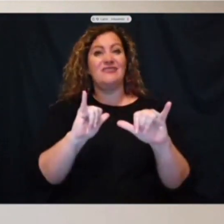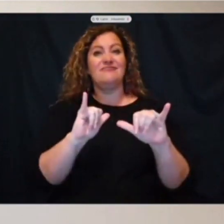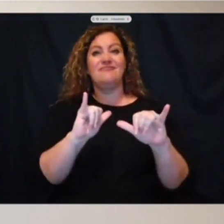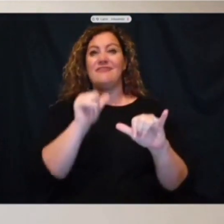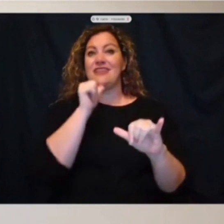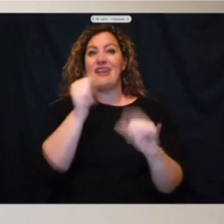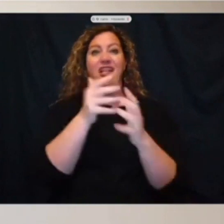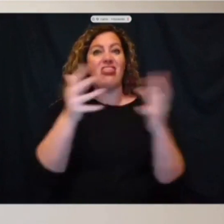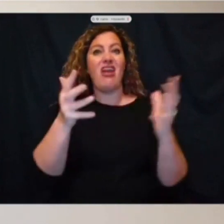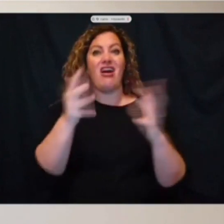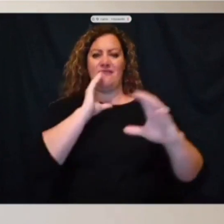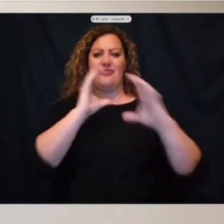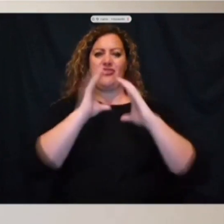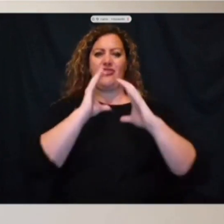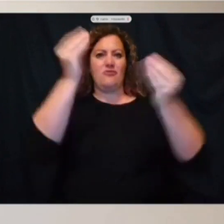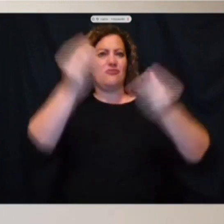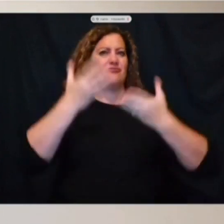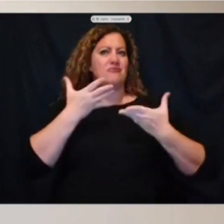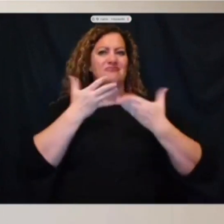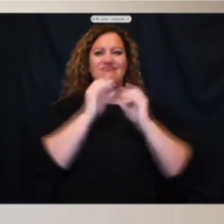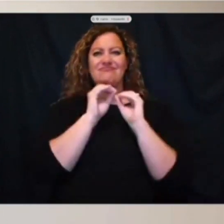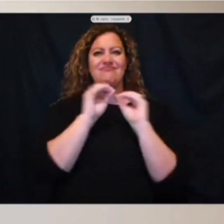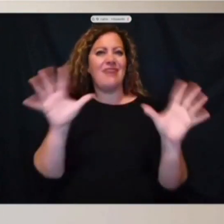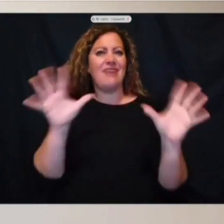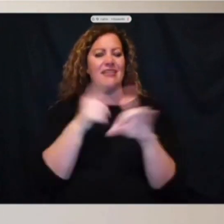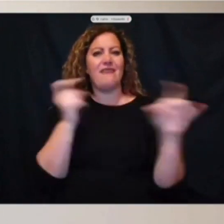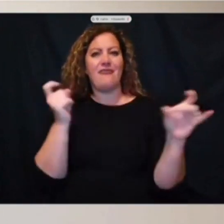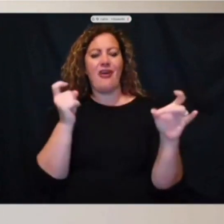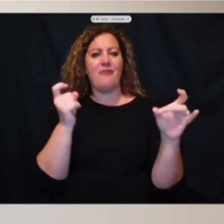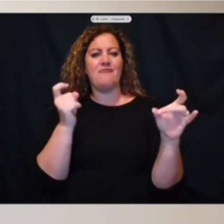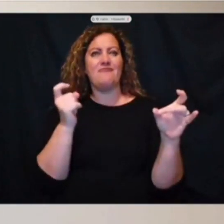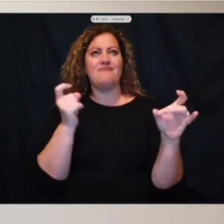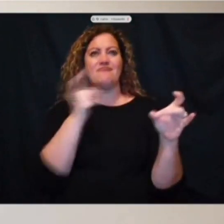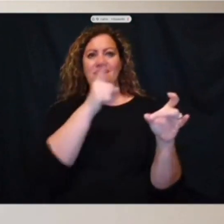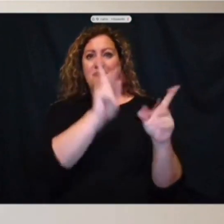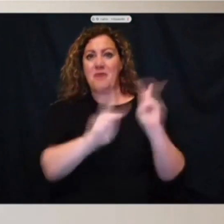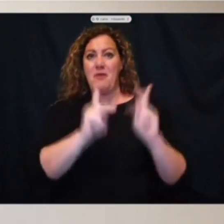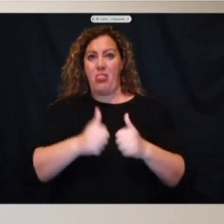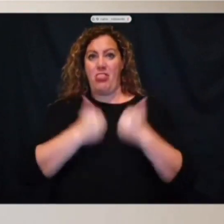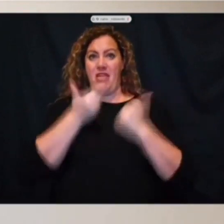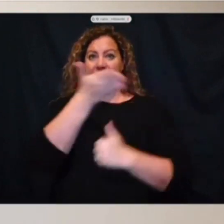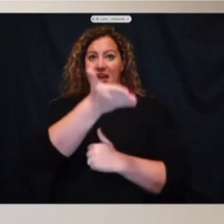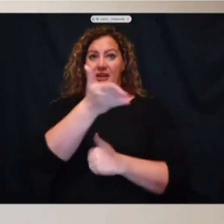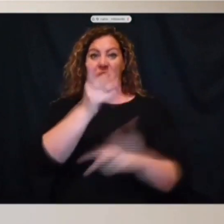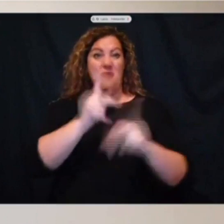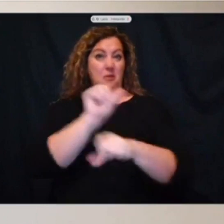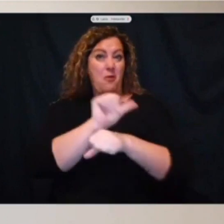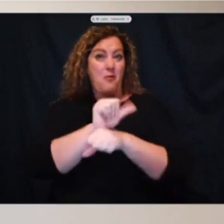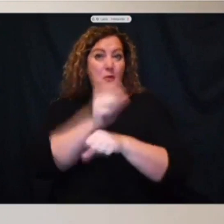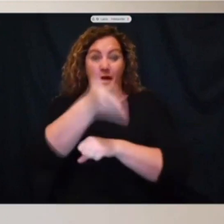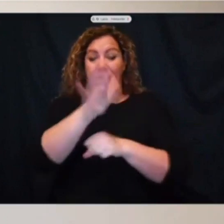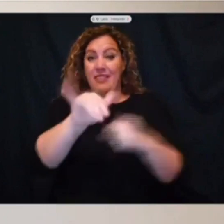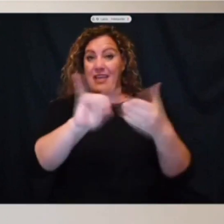communication back from our residents, people who work in that community.